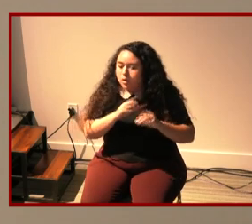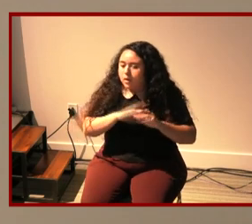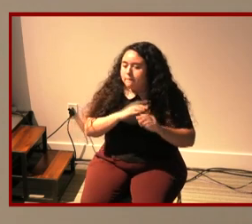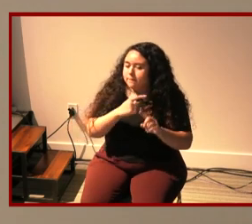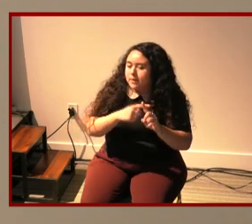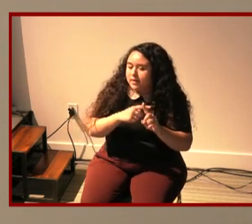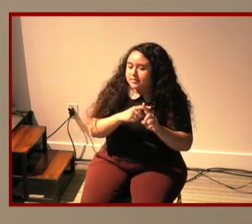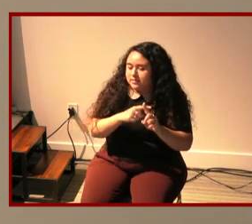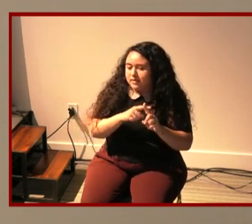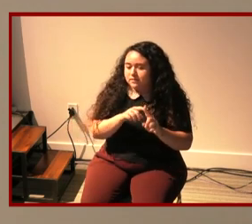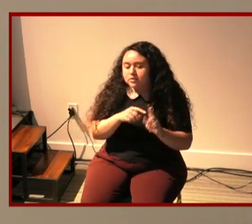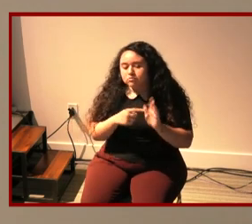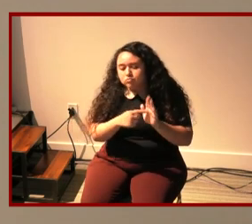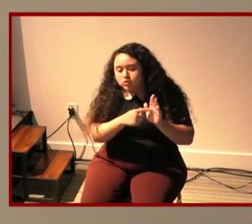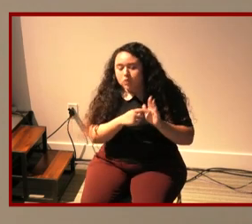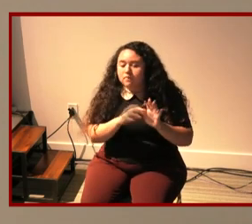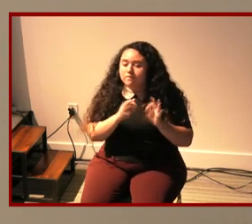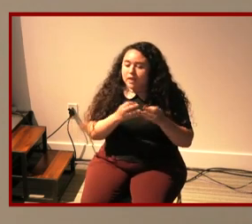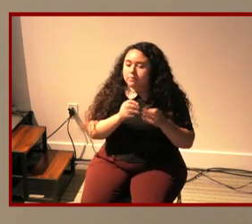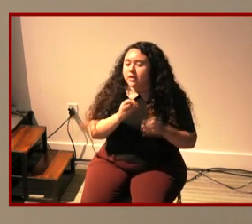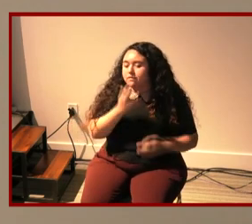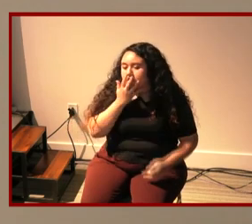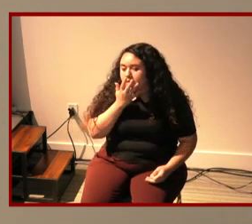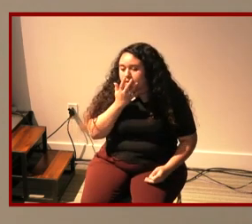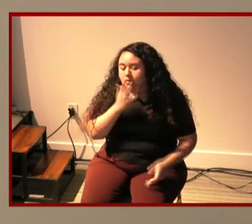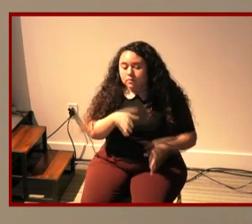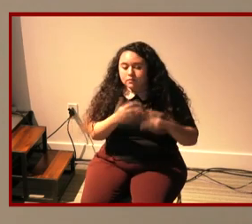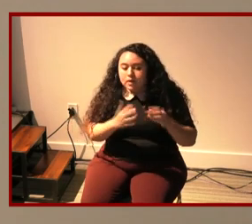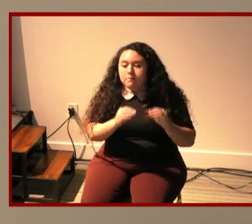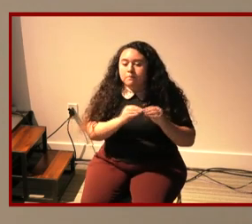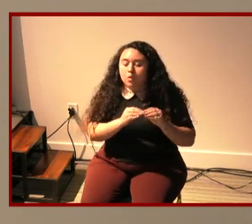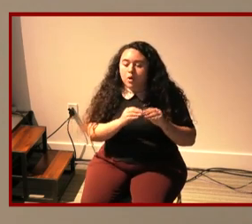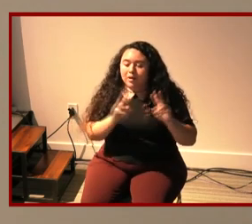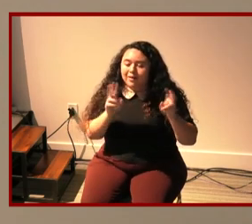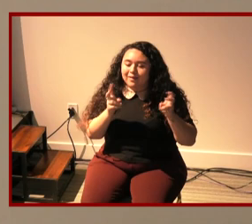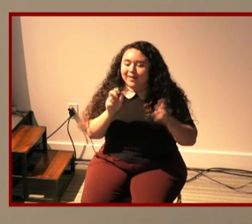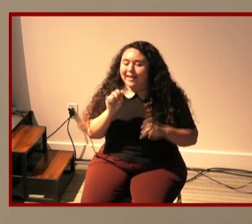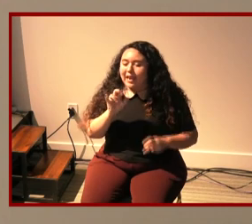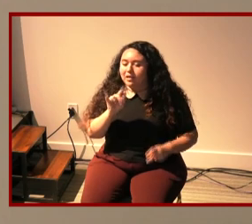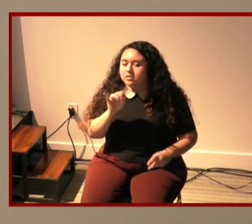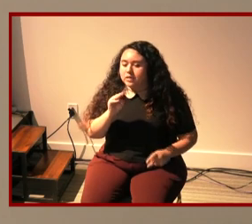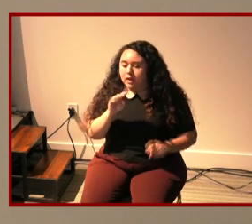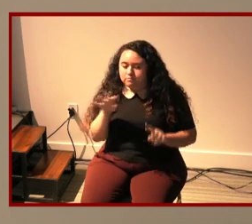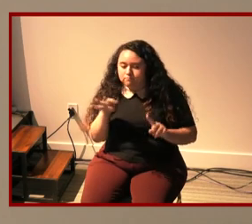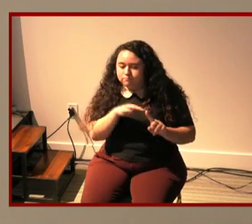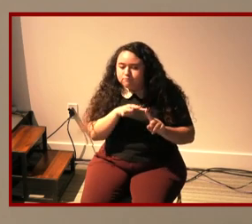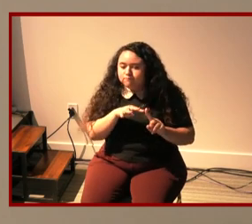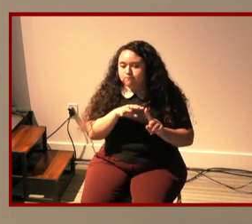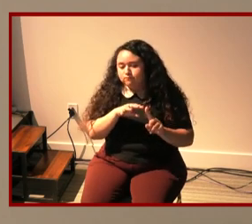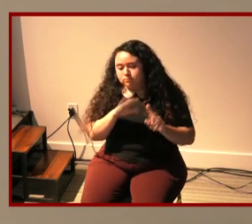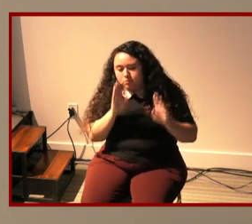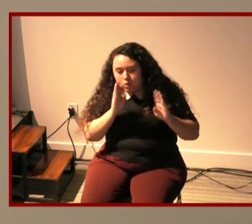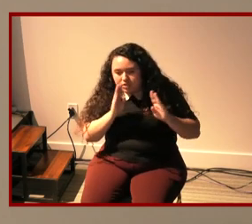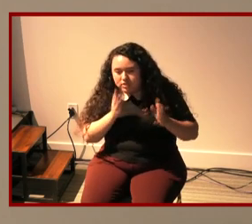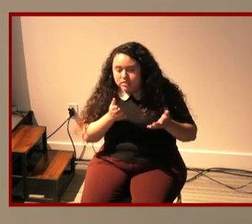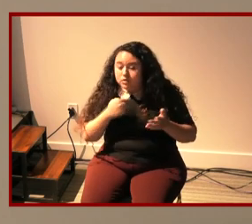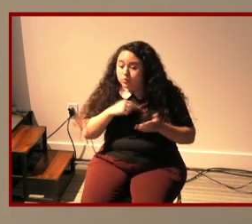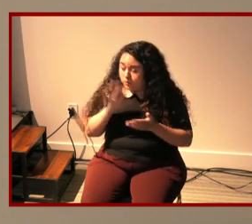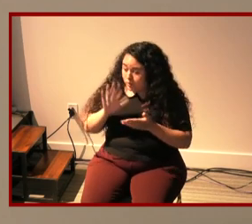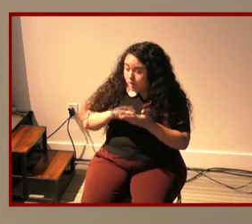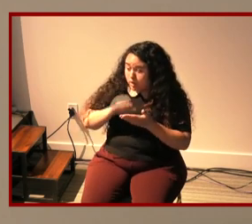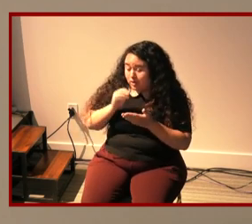families of color give they give them more air time and we will learn interesting things about